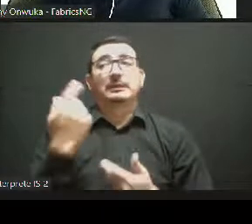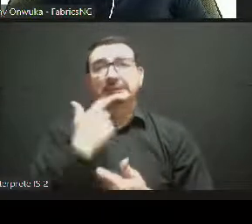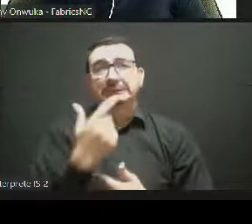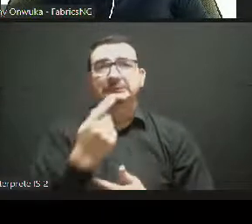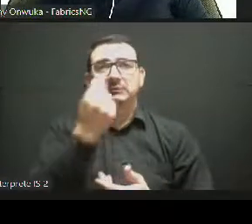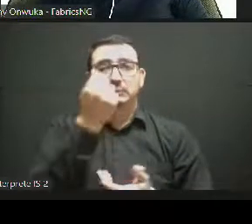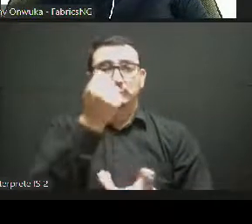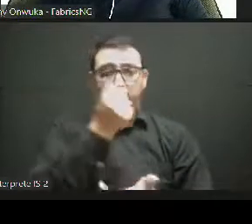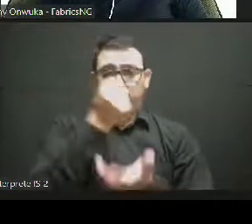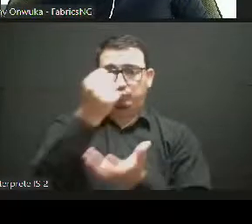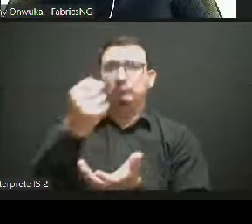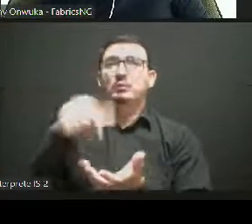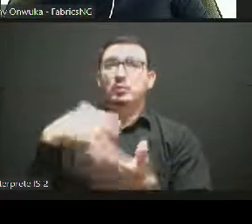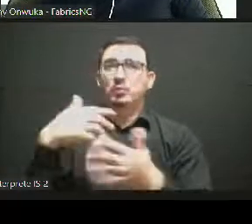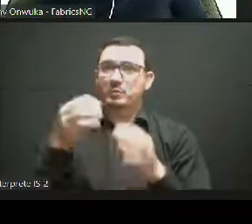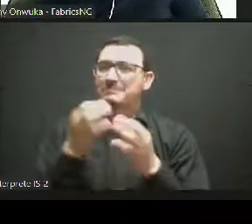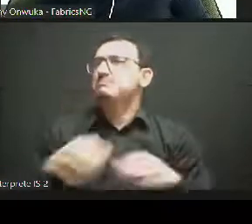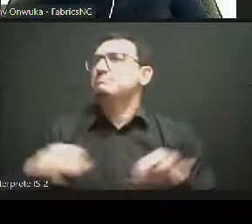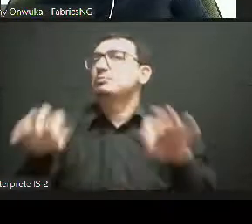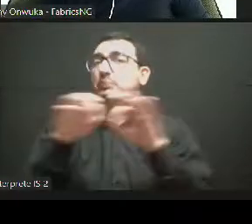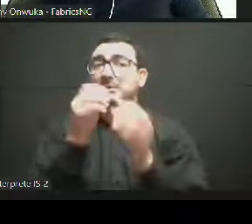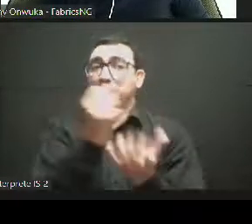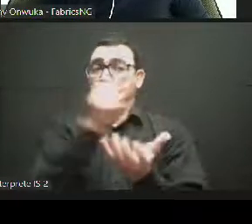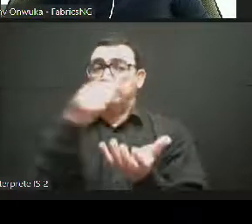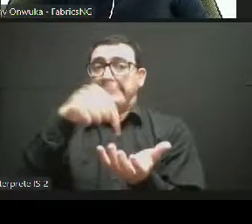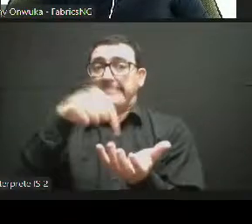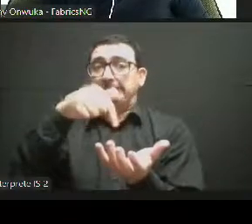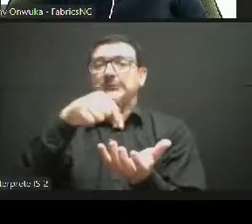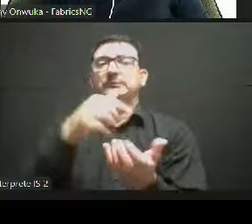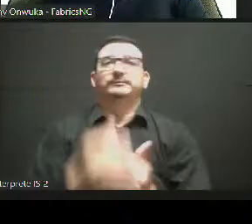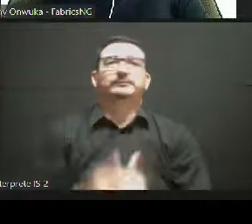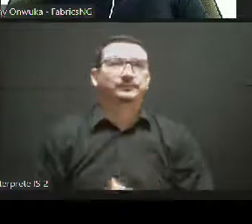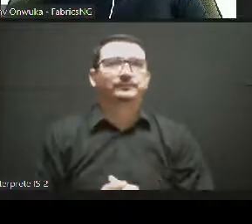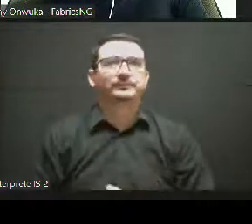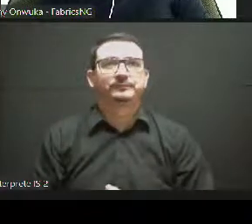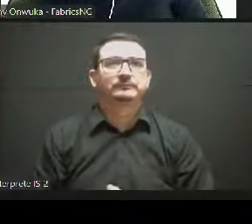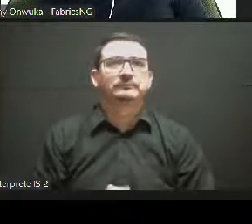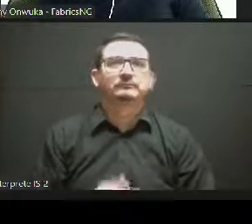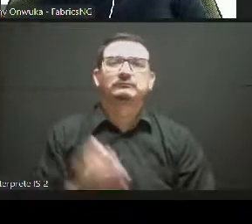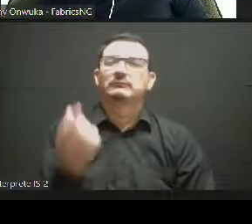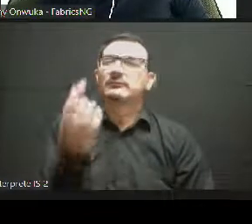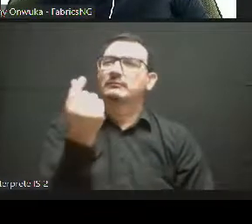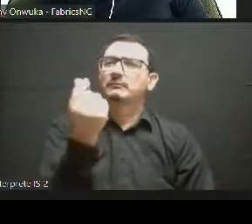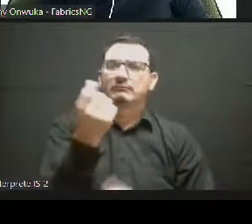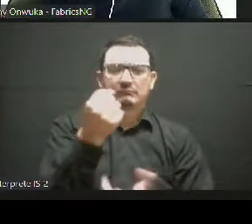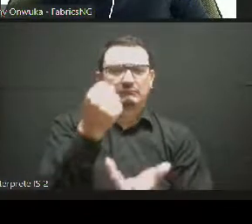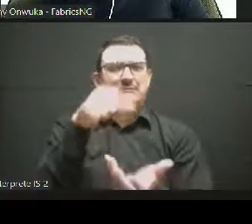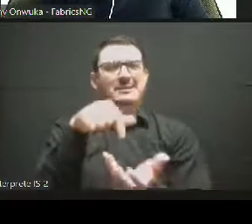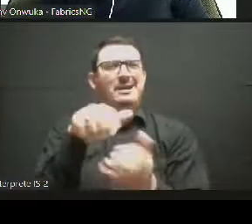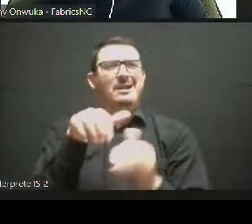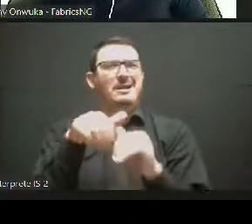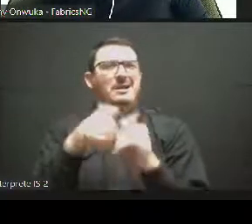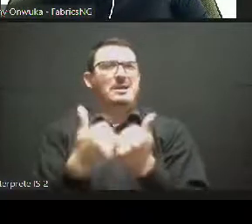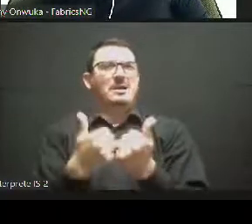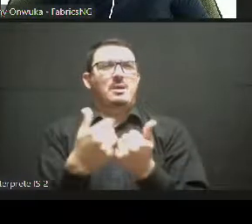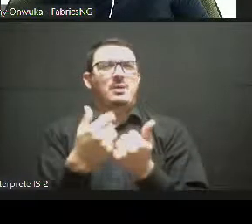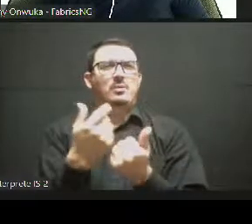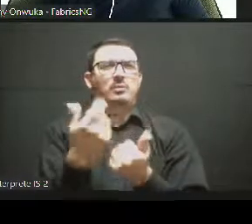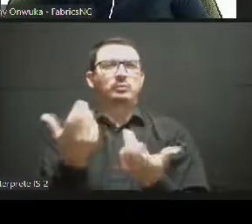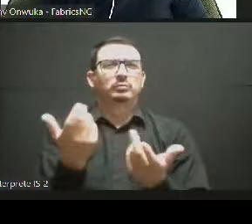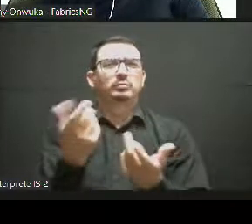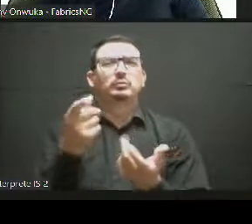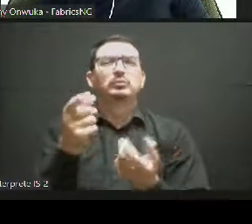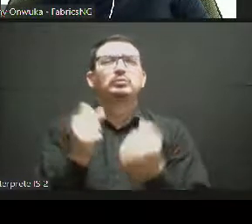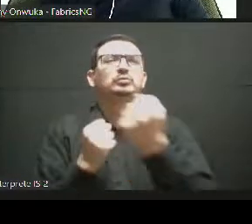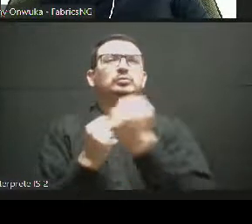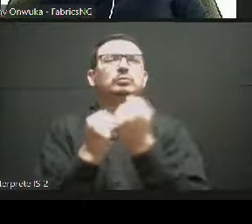investing in companies. So what are you looking for, first off? And how do you, you know, how do you measure, you